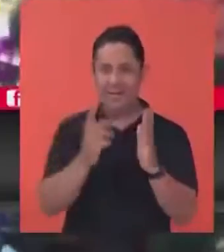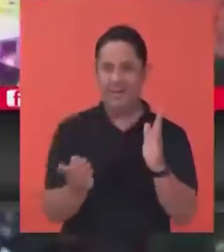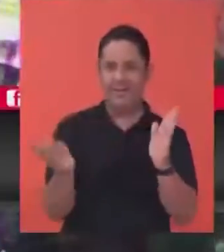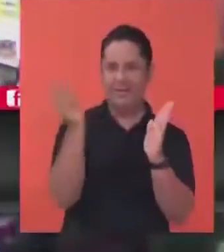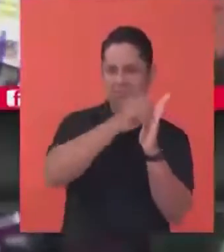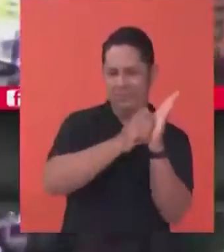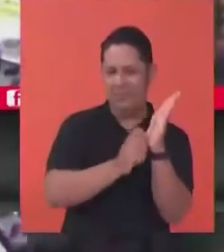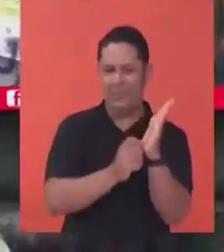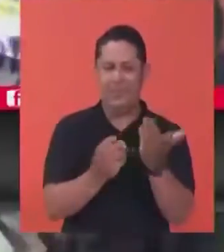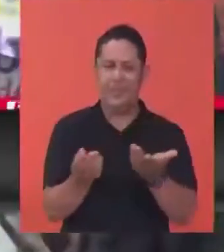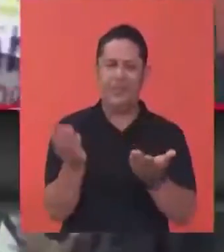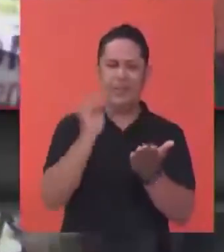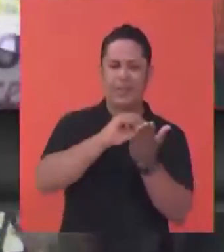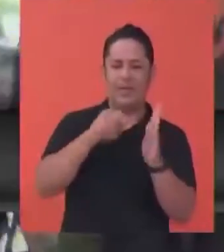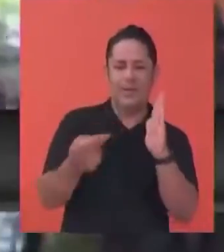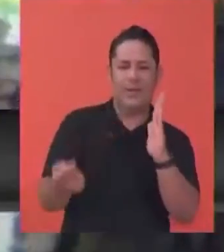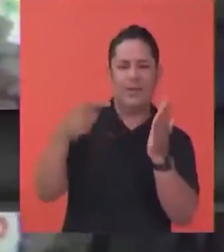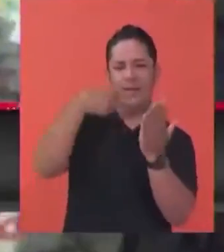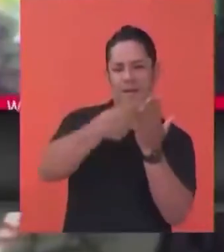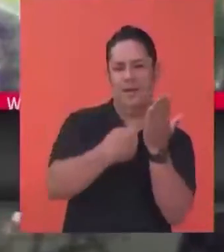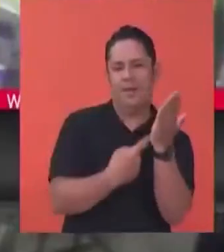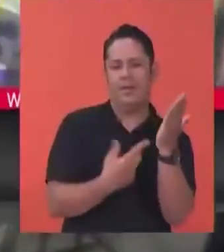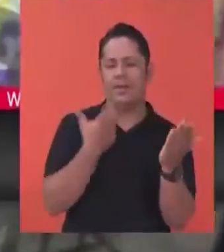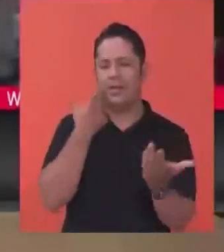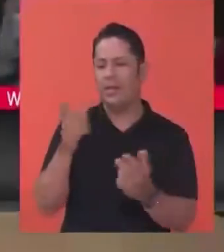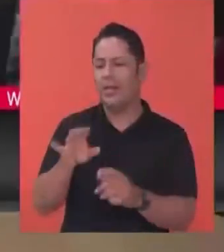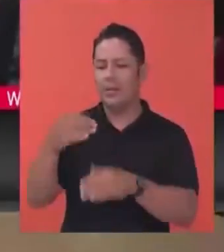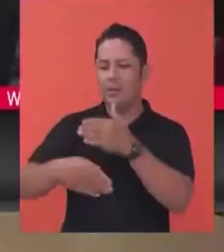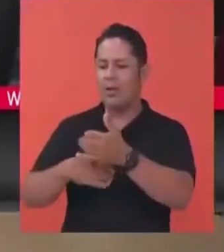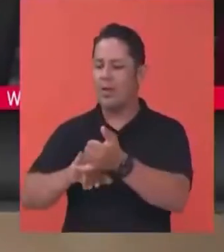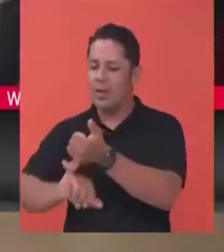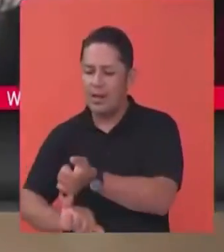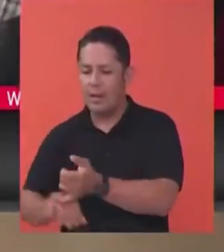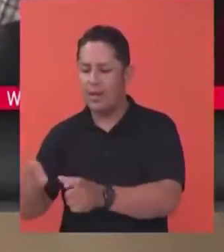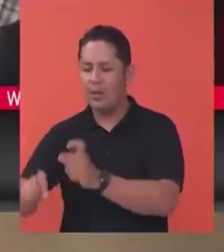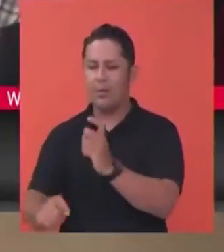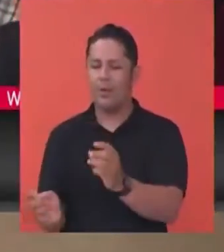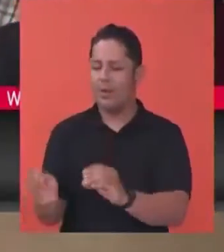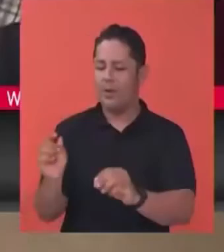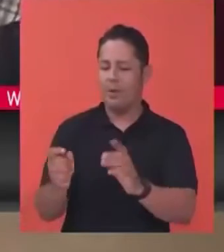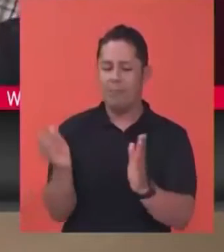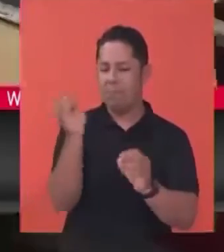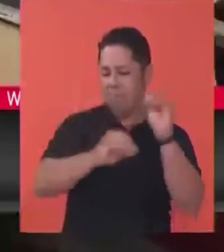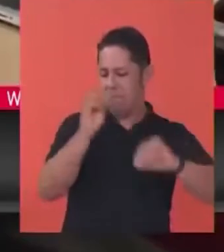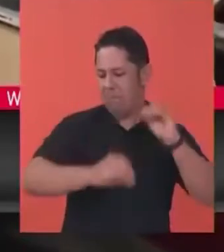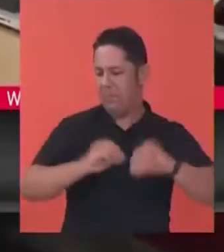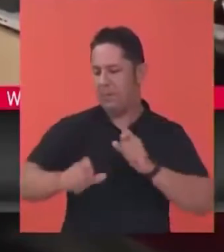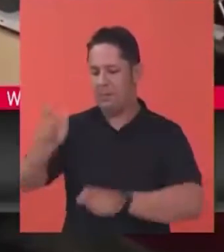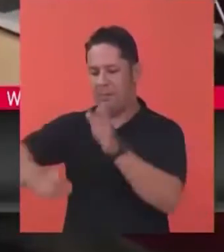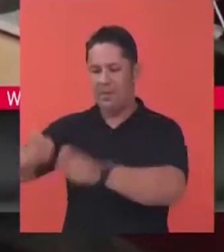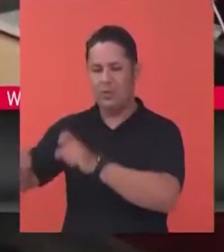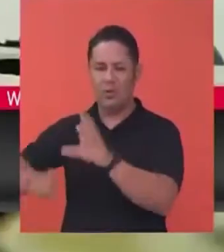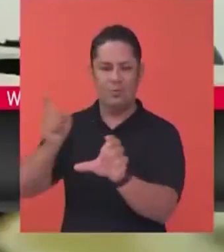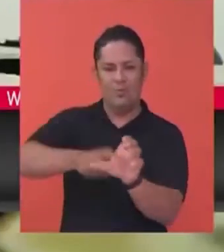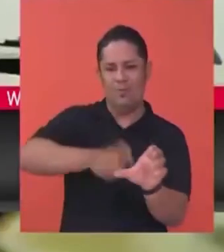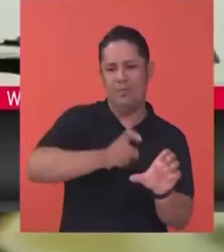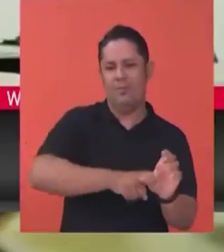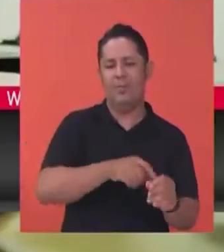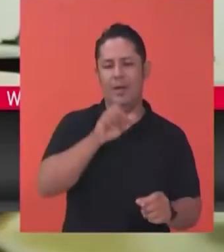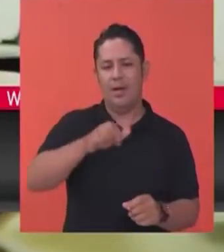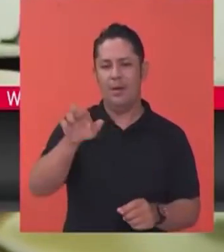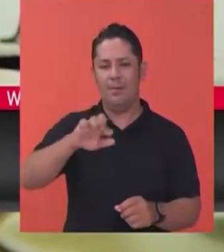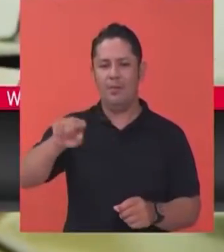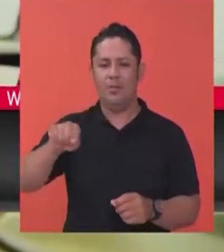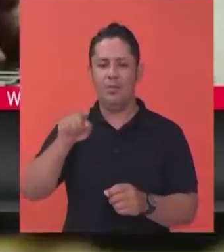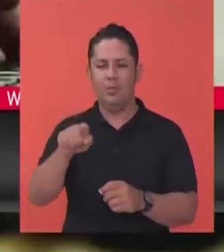The email address of the account that initiates the application will be taken as a team leader and main contact for the process. The team